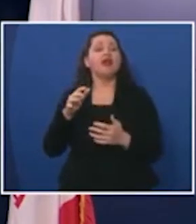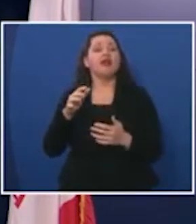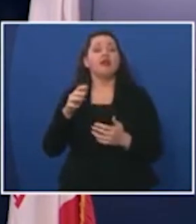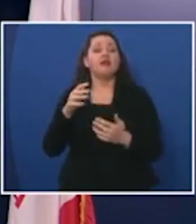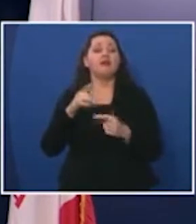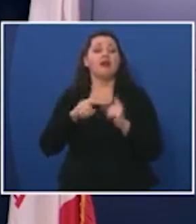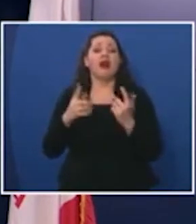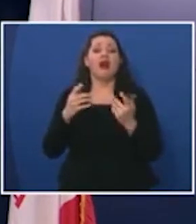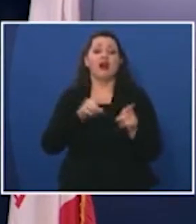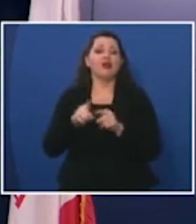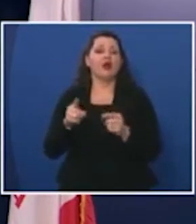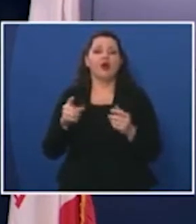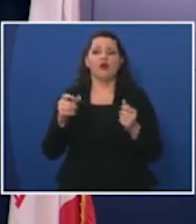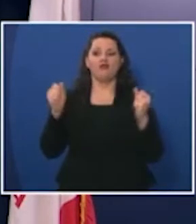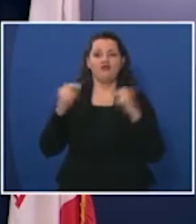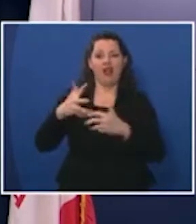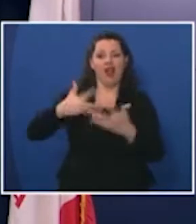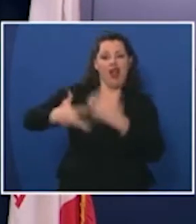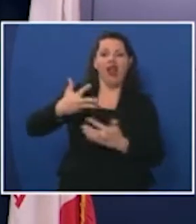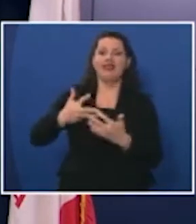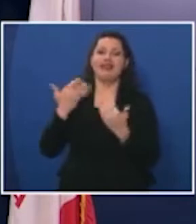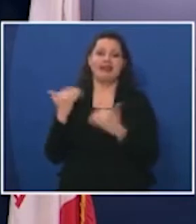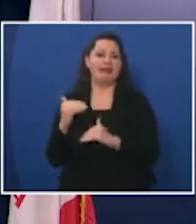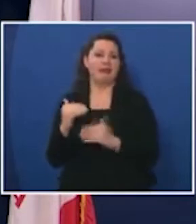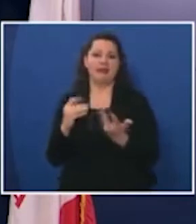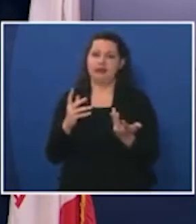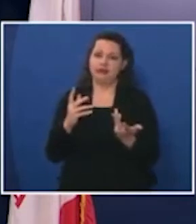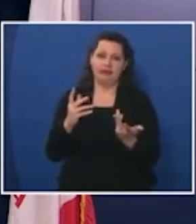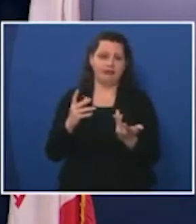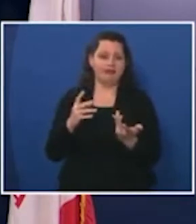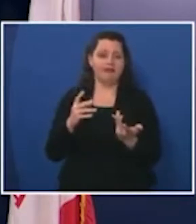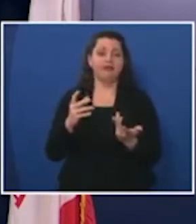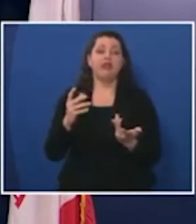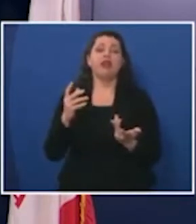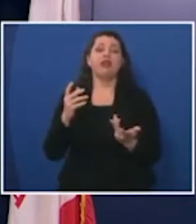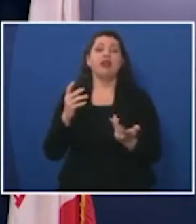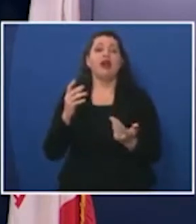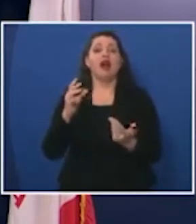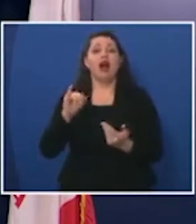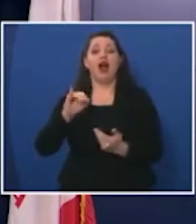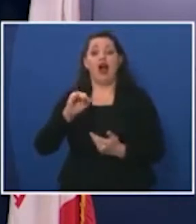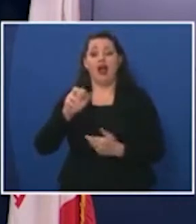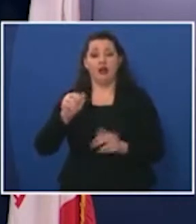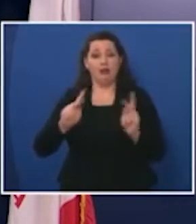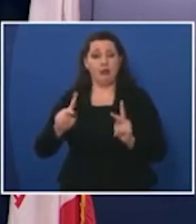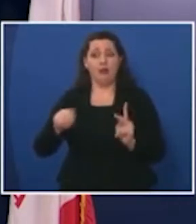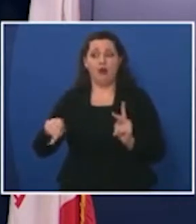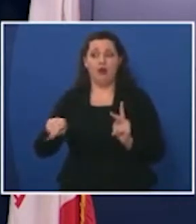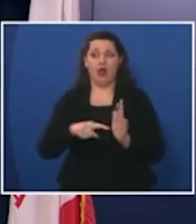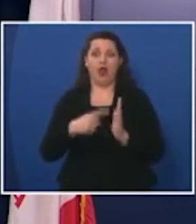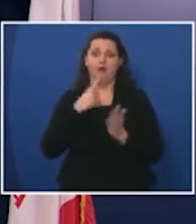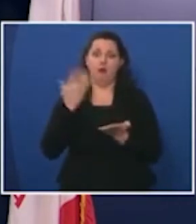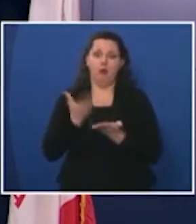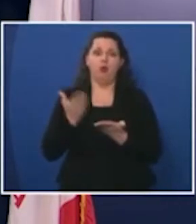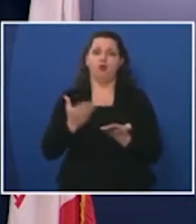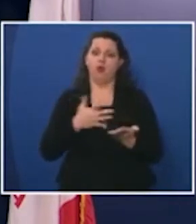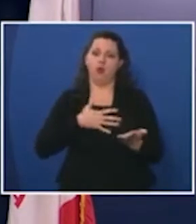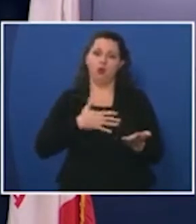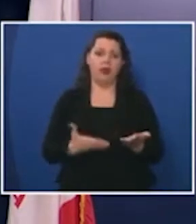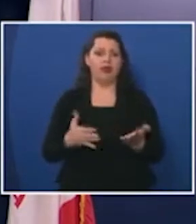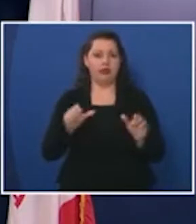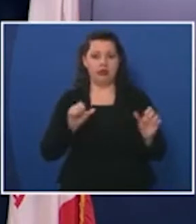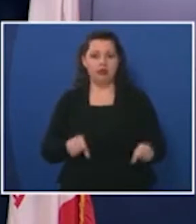participation in gatherings of any size or purpose Iowans have shown that they are willing and able to exercise